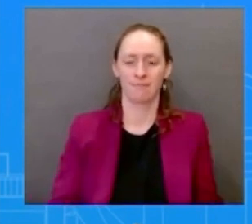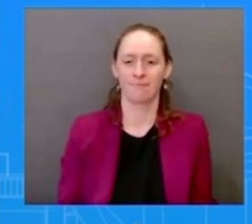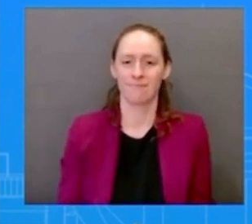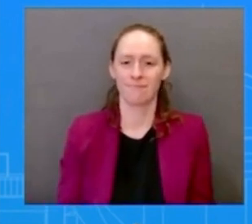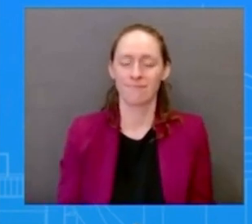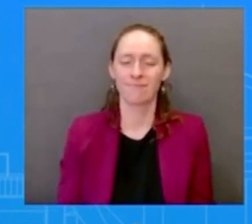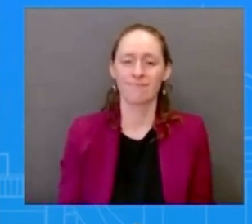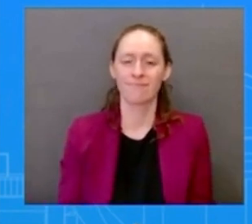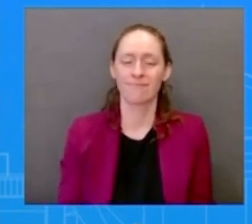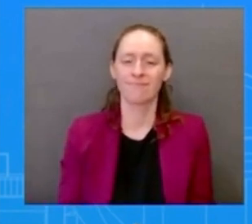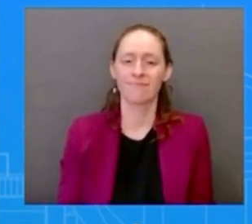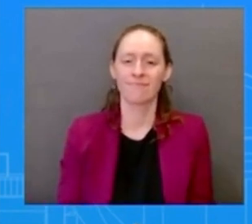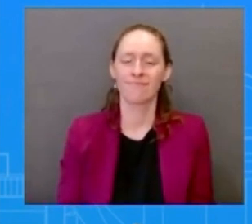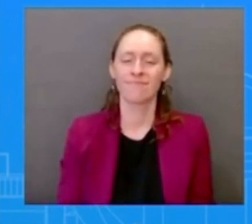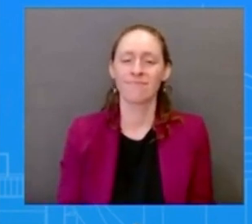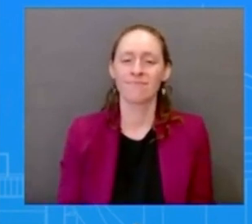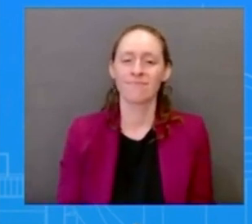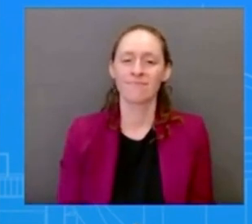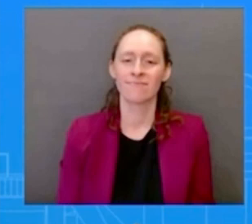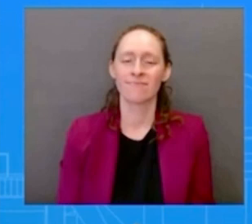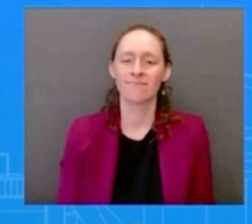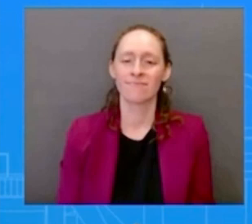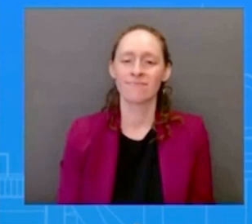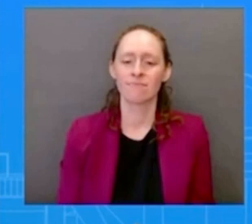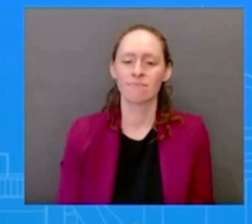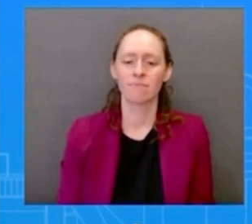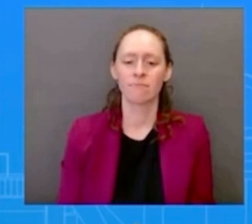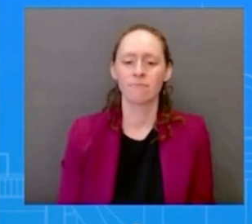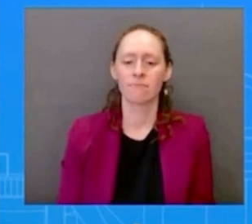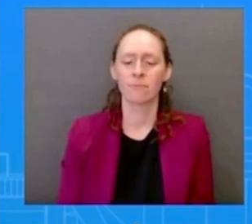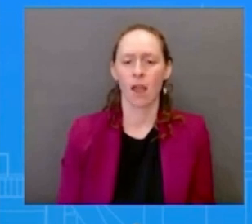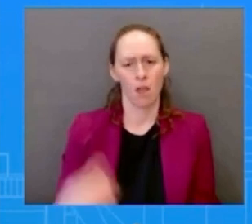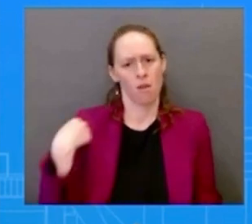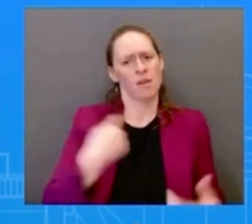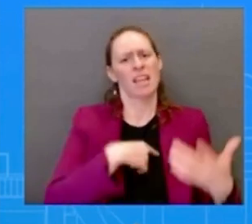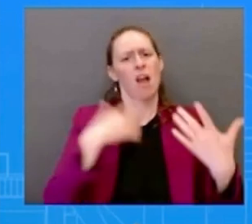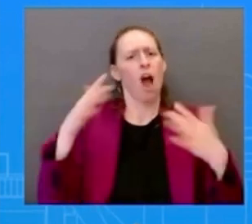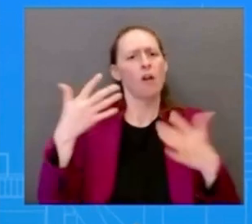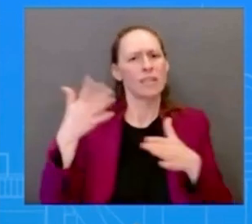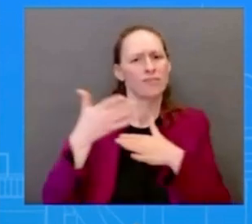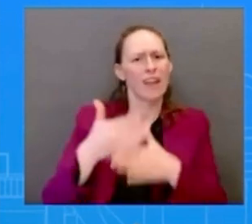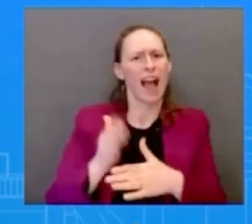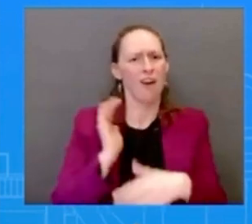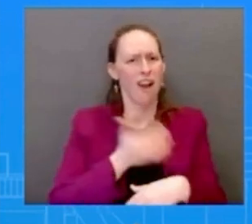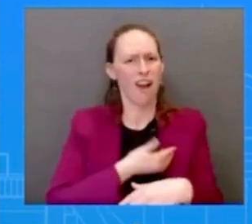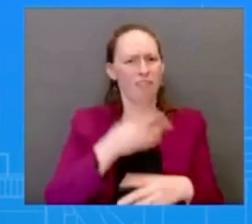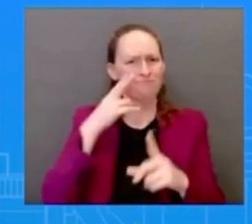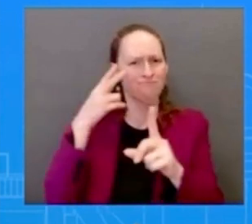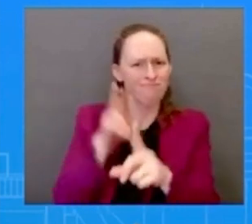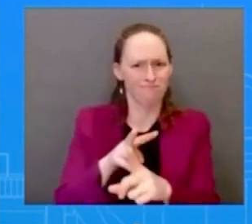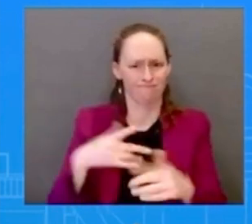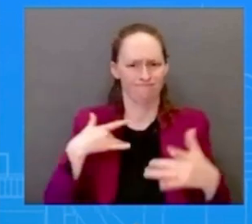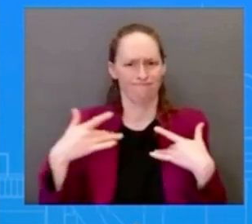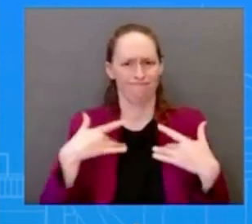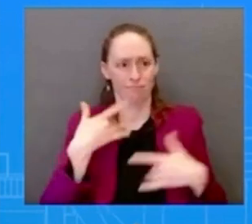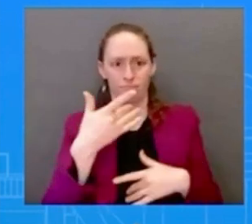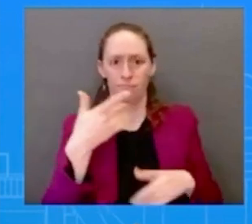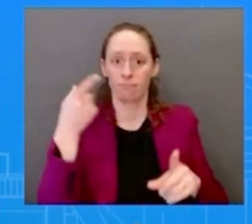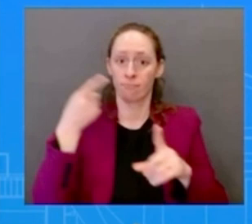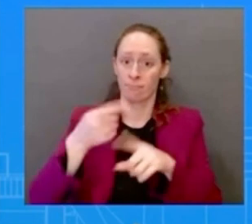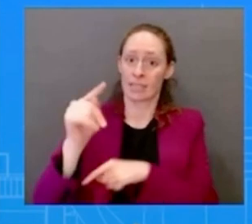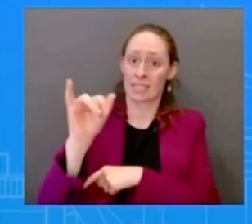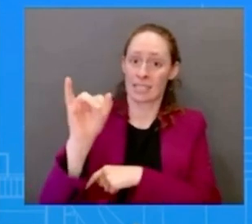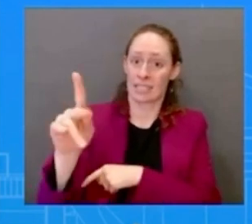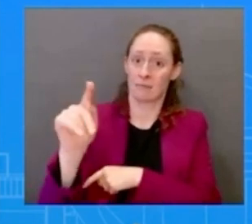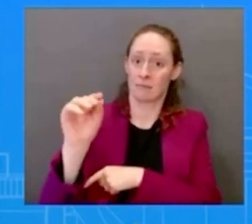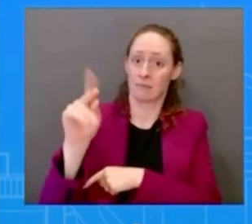concerns over china's potential use of software platforms that could endanger or threaten america's safety and their national security so that is